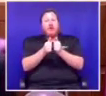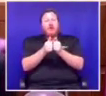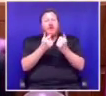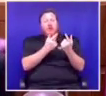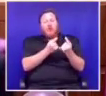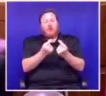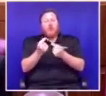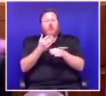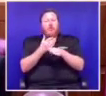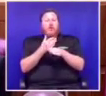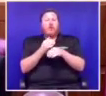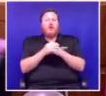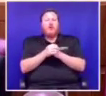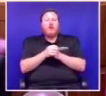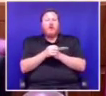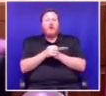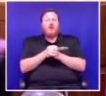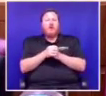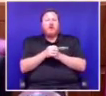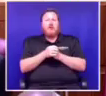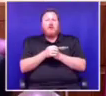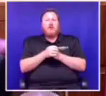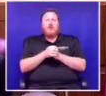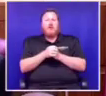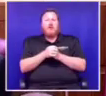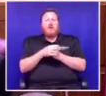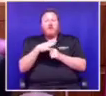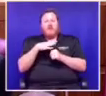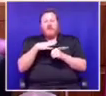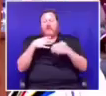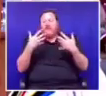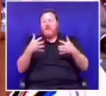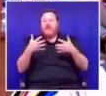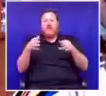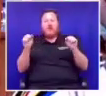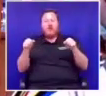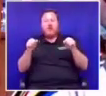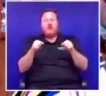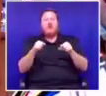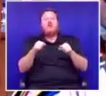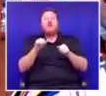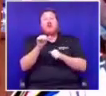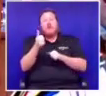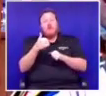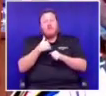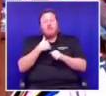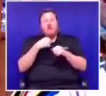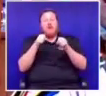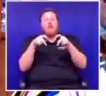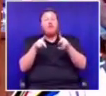10 parties having agreed to do so, I then had the opportunity,